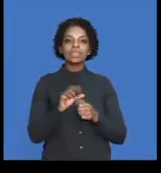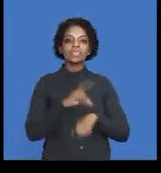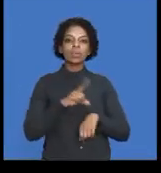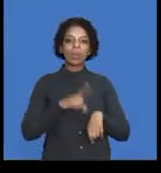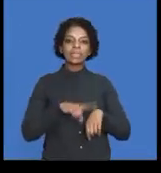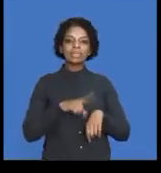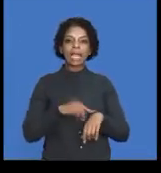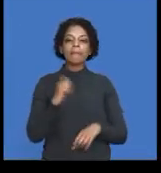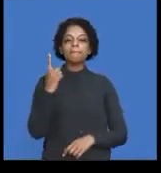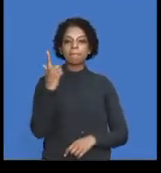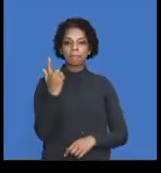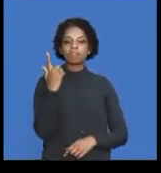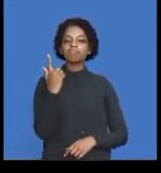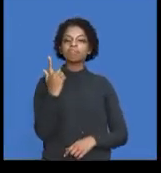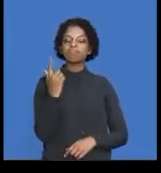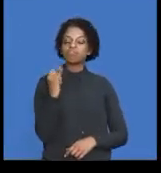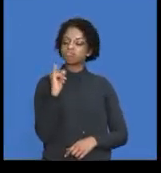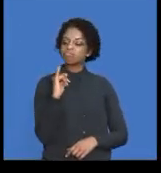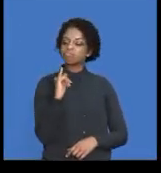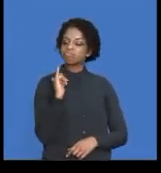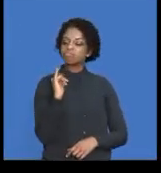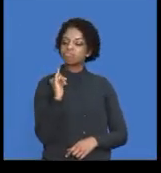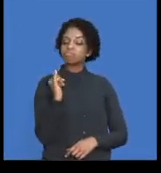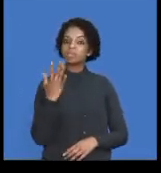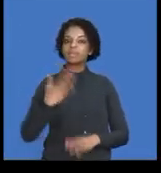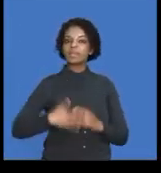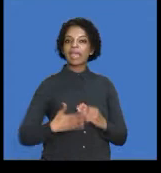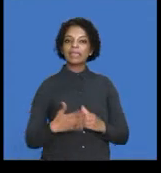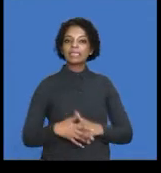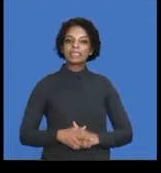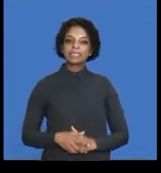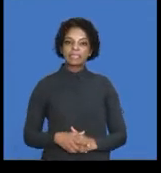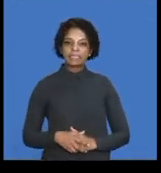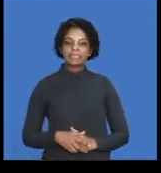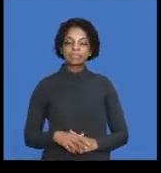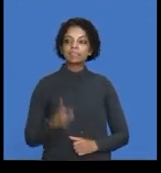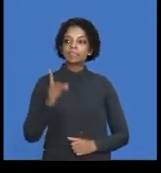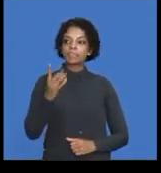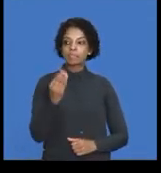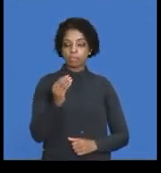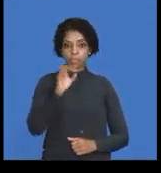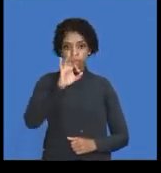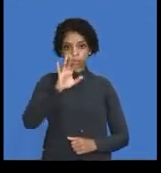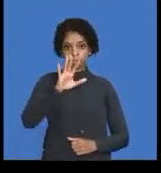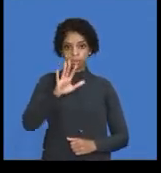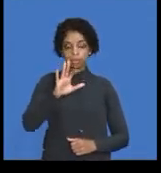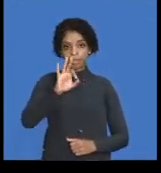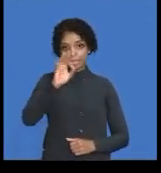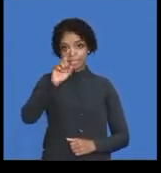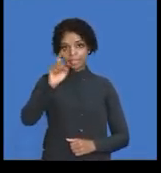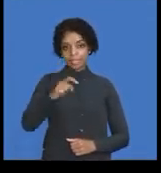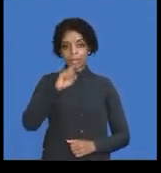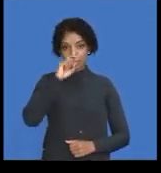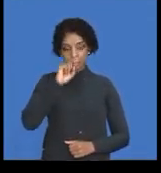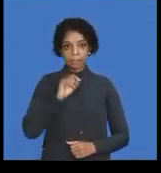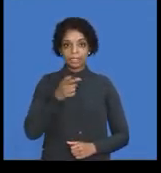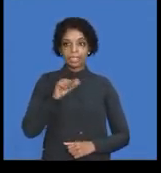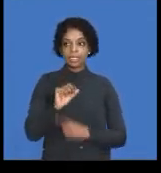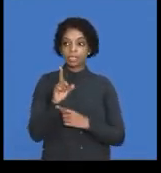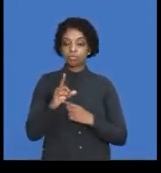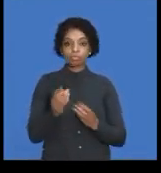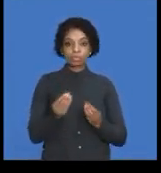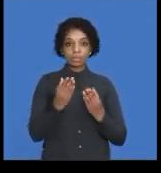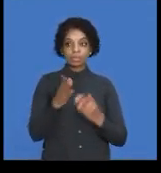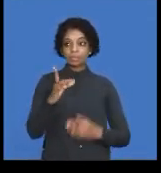out the 60,000, which we've done. Then work out the 5%, which obviously would be the 3,000. Then we subtract